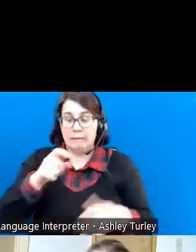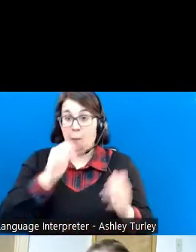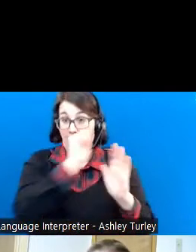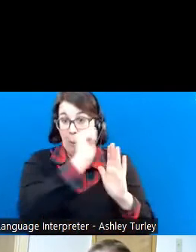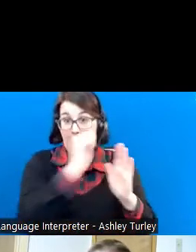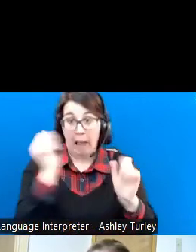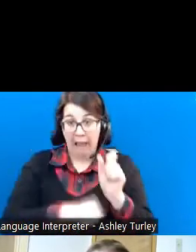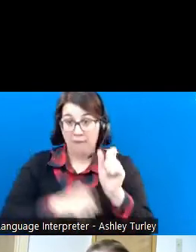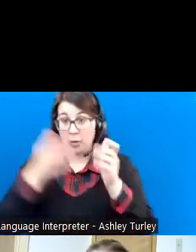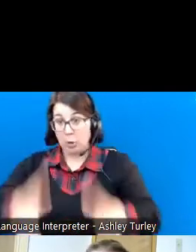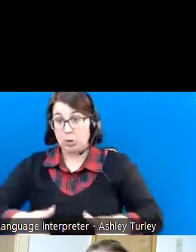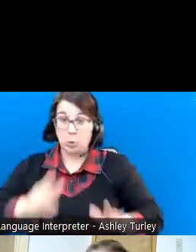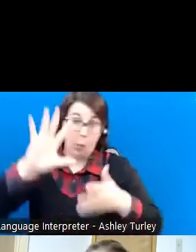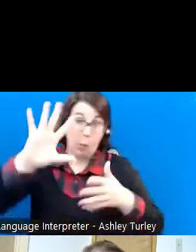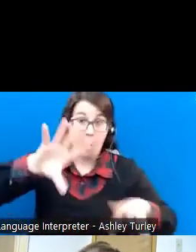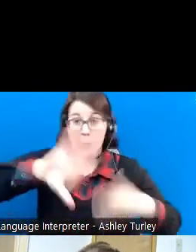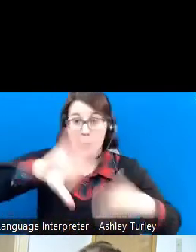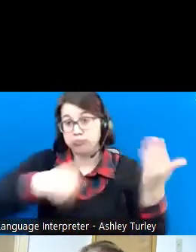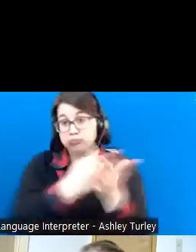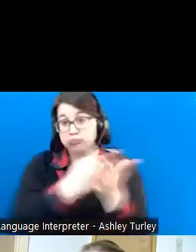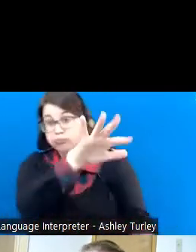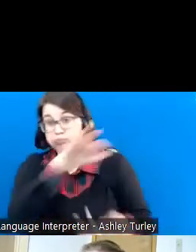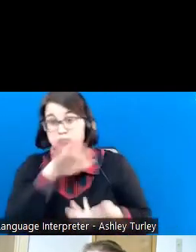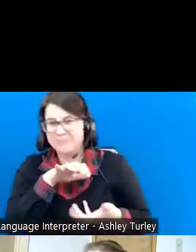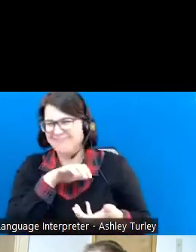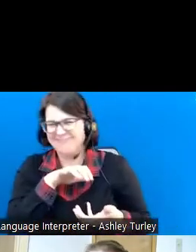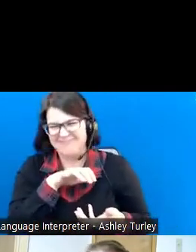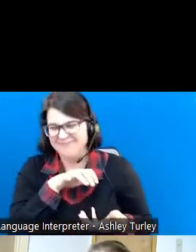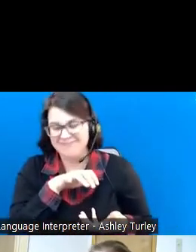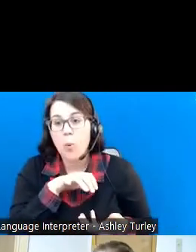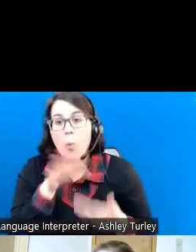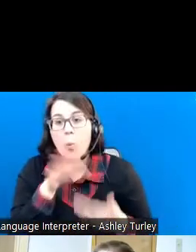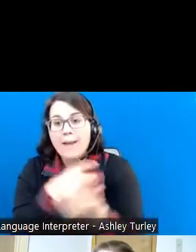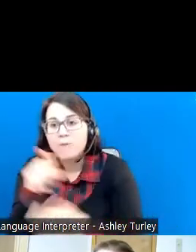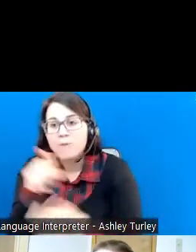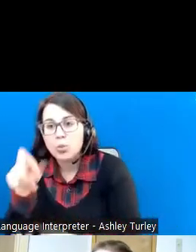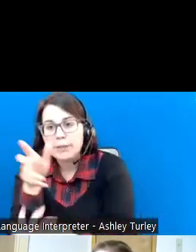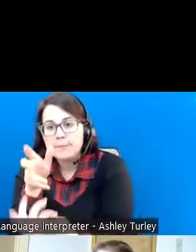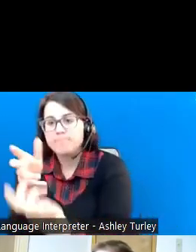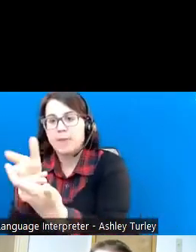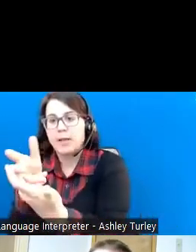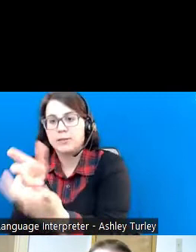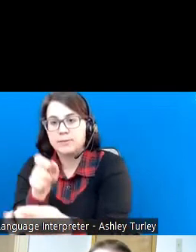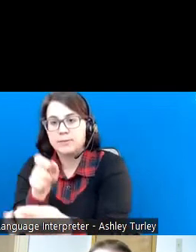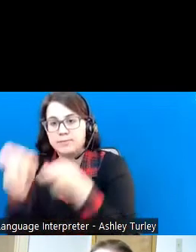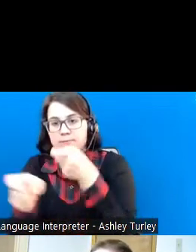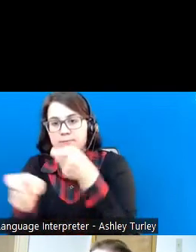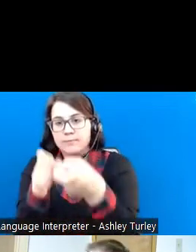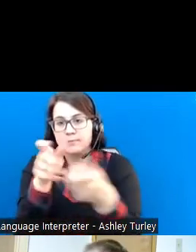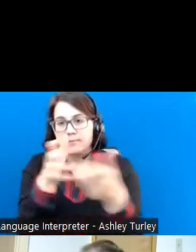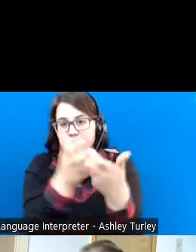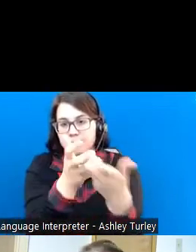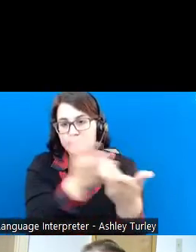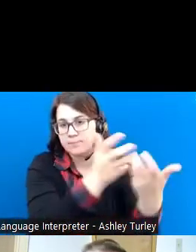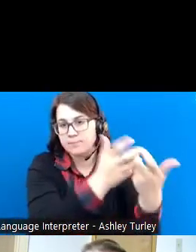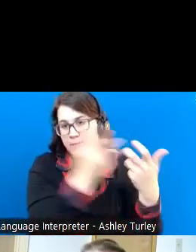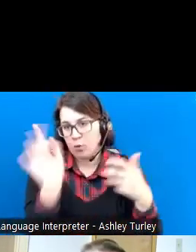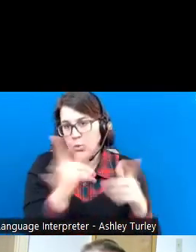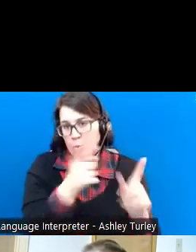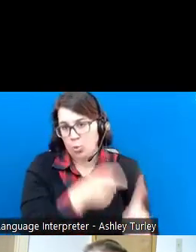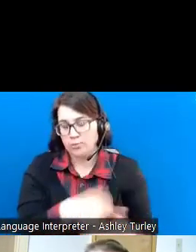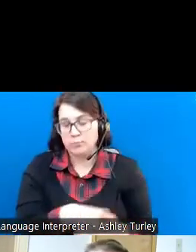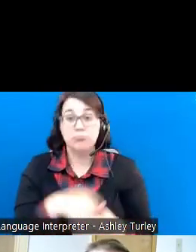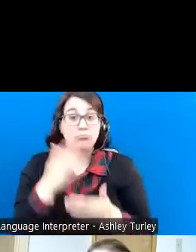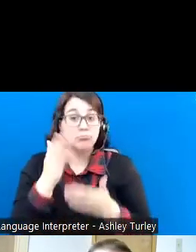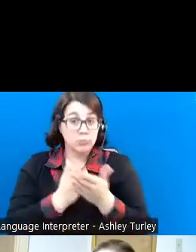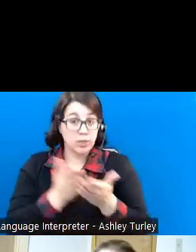the services that we can provide. You know, you get what you need to help you maintain or obtain your employment goal. Some of the services